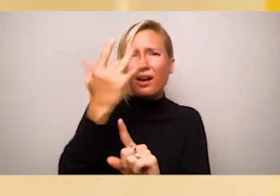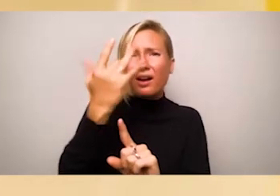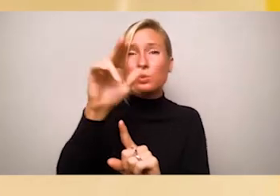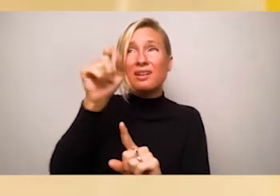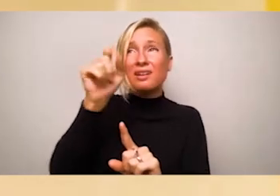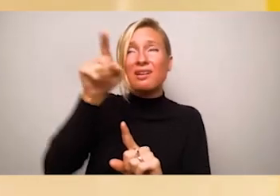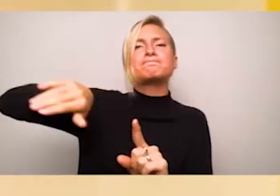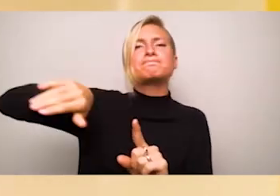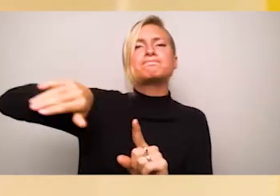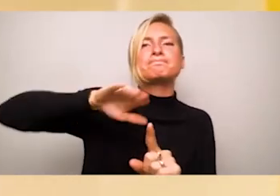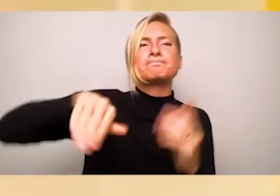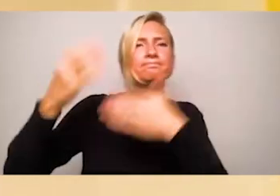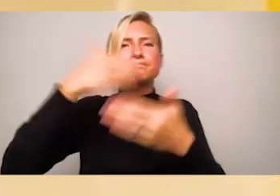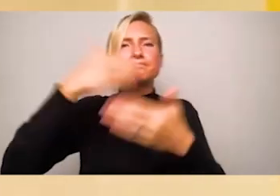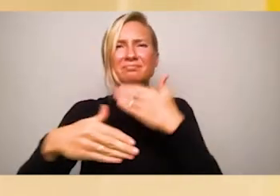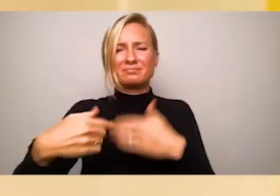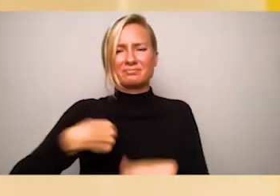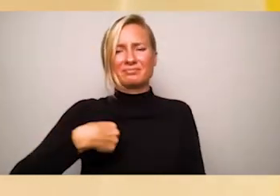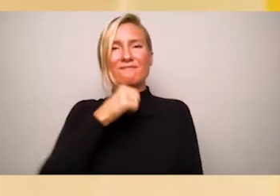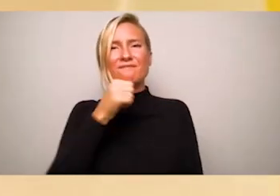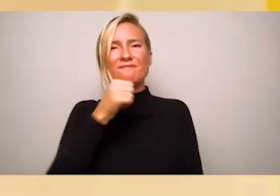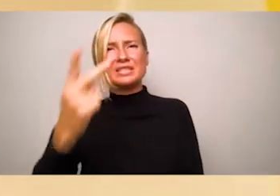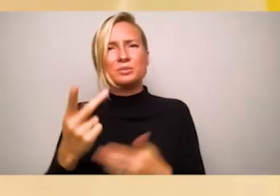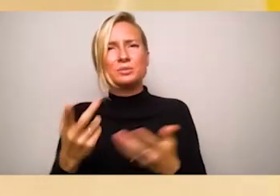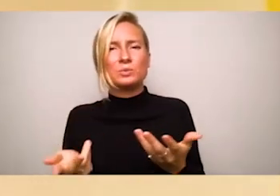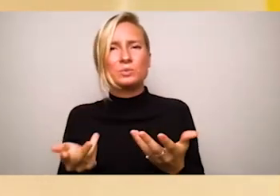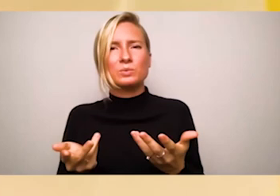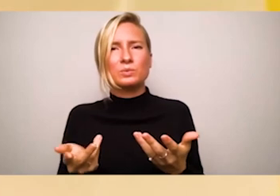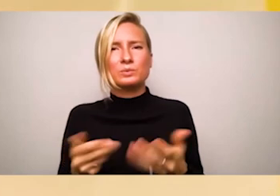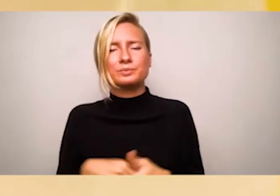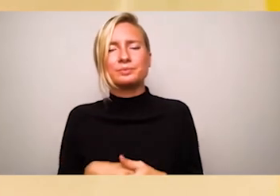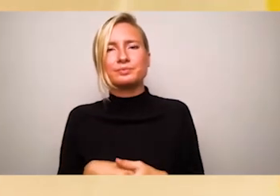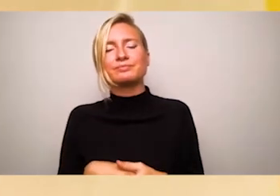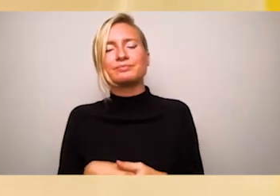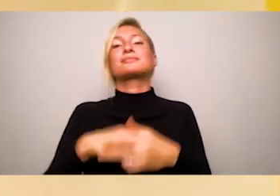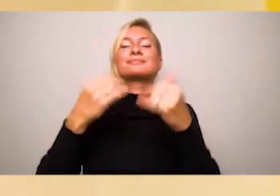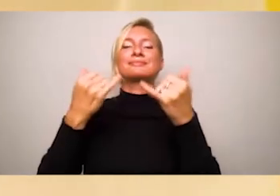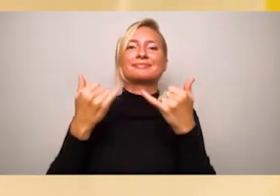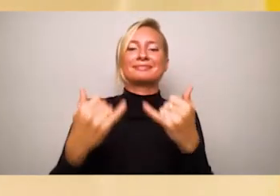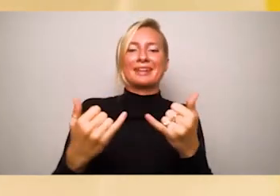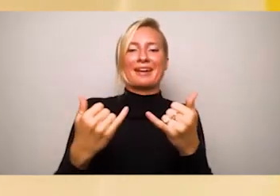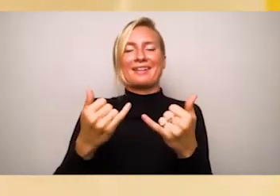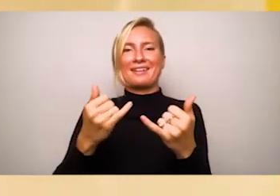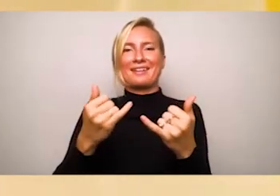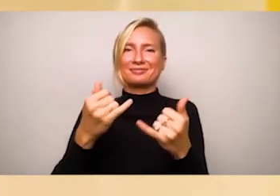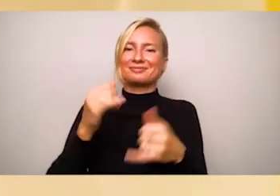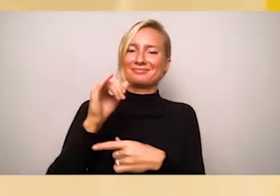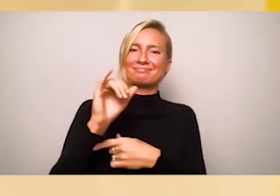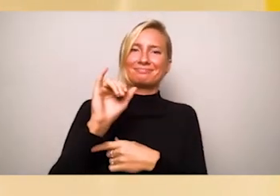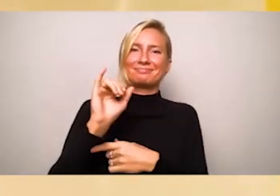The most valuable stories are the rare ones. They unlock the shuttered heart,